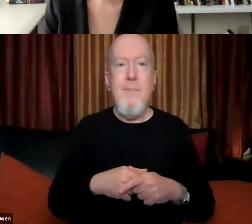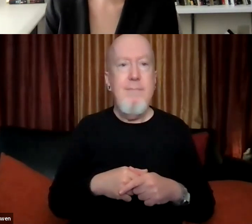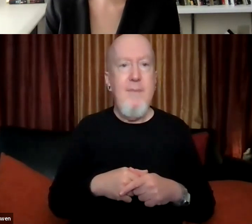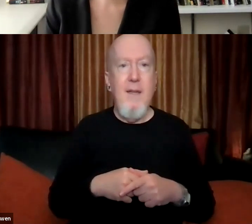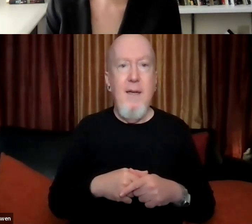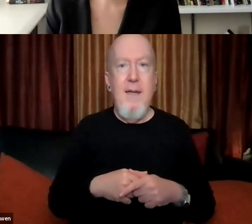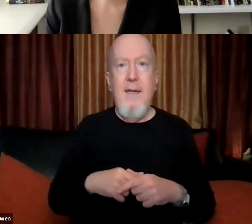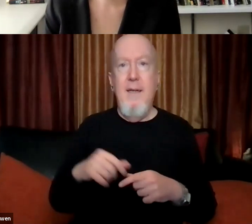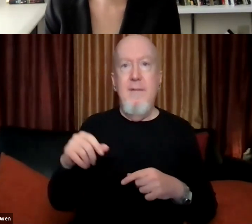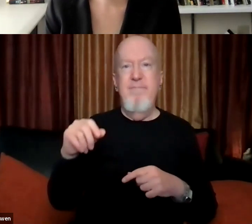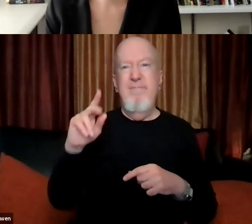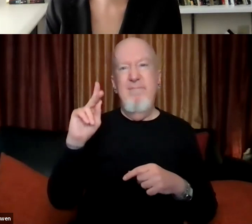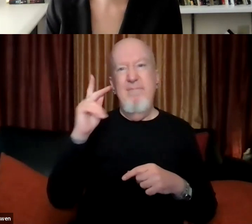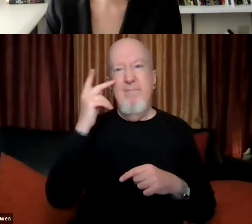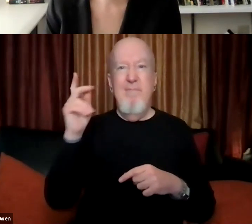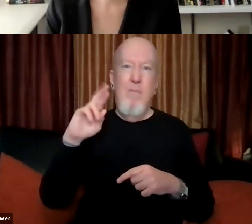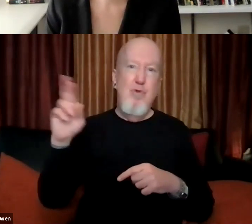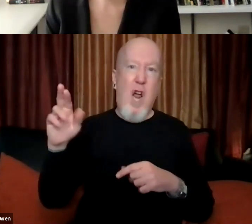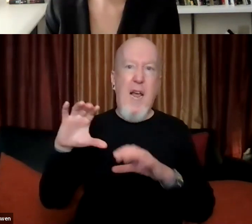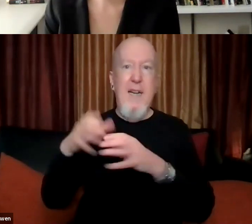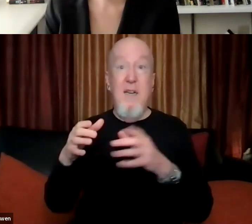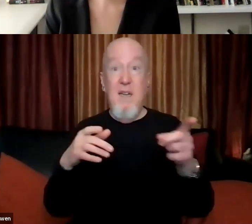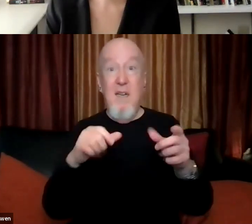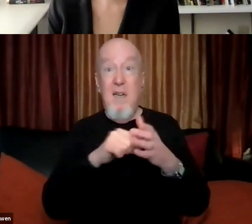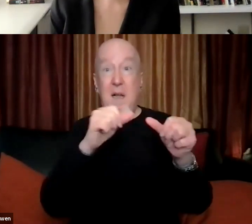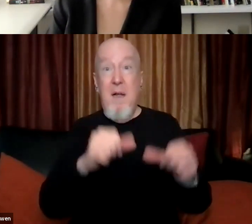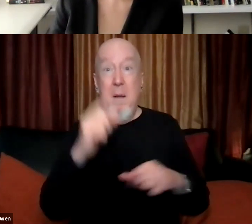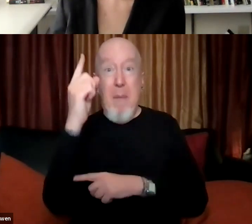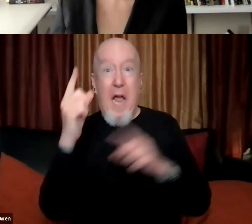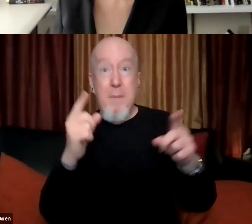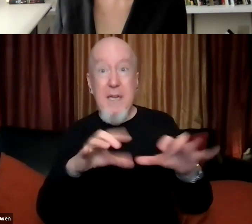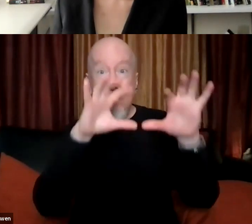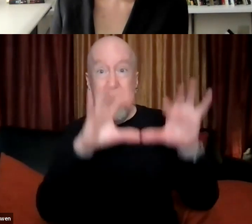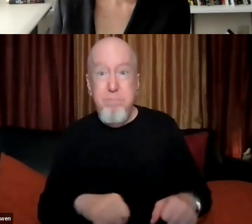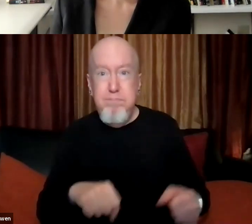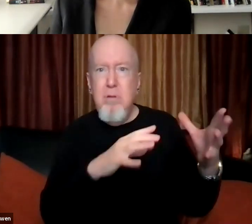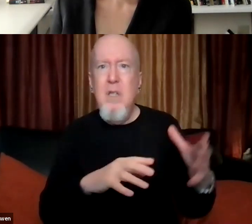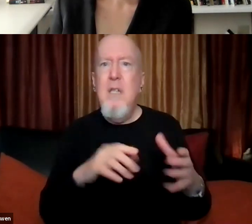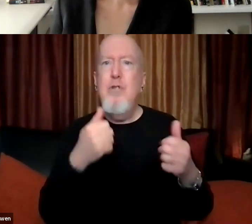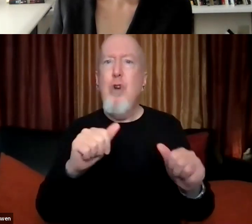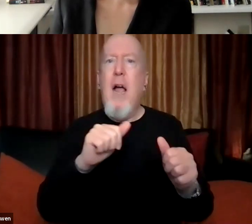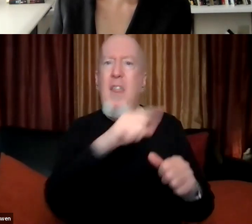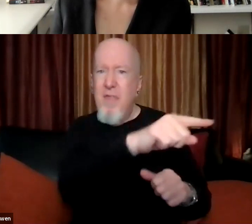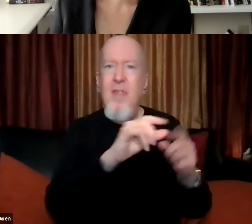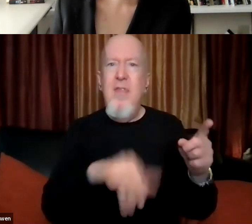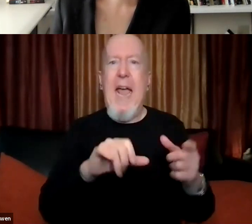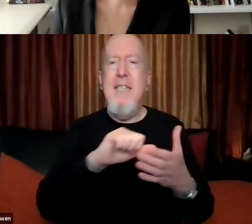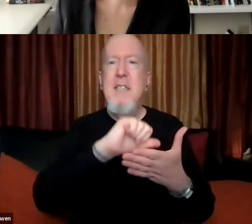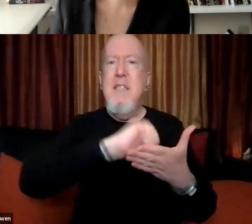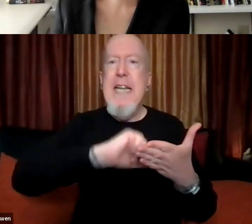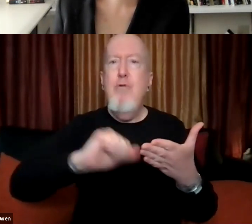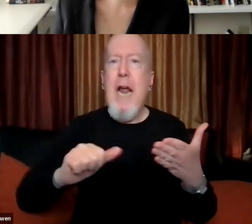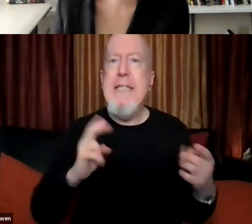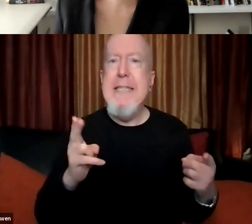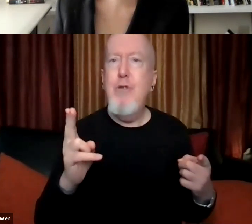on the right that taking down monuments is quote unquote erasing history. Of course, it's not what gets memorialized is not